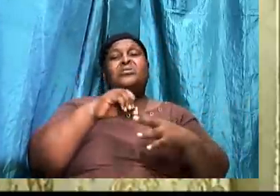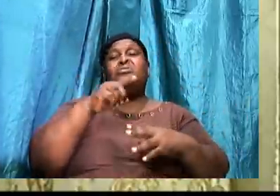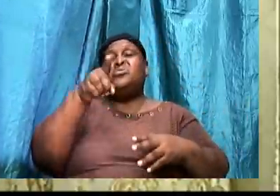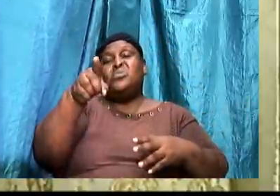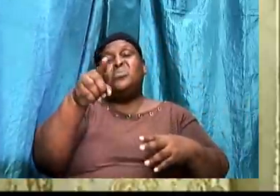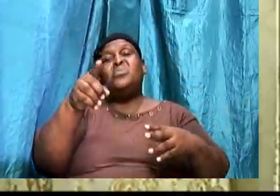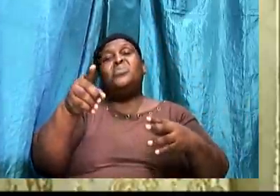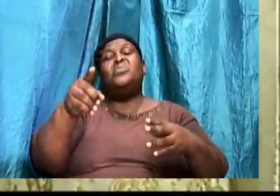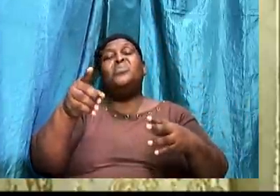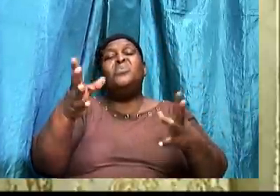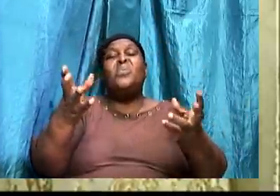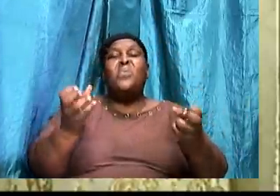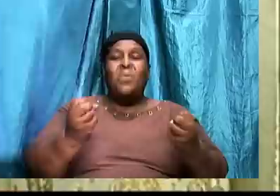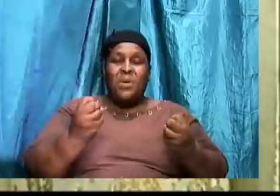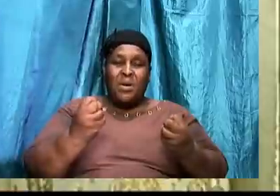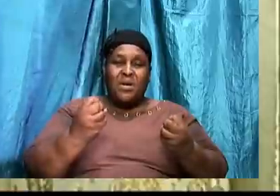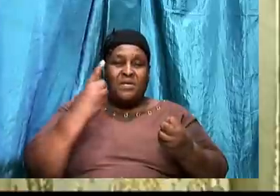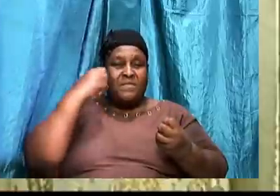your belief.